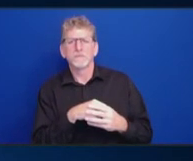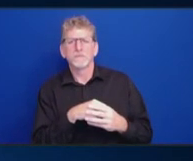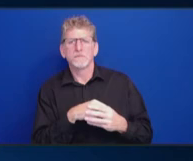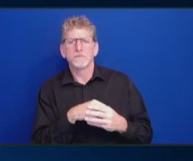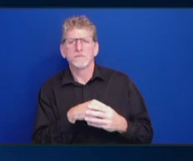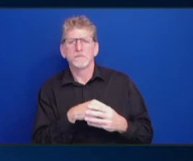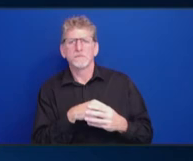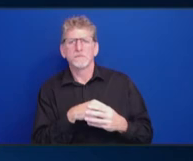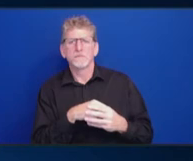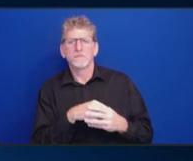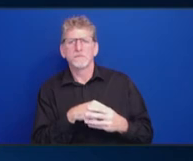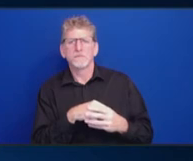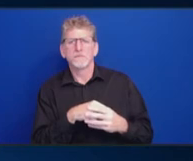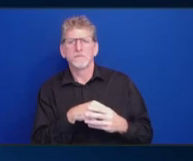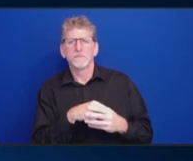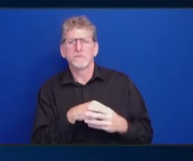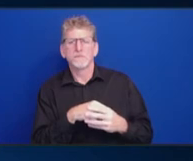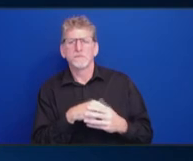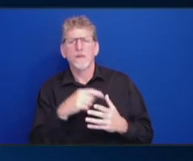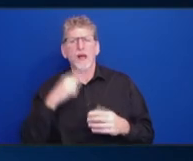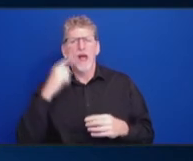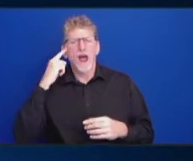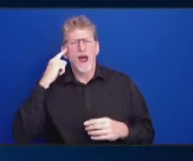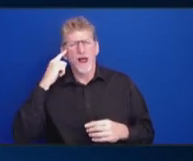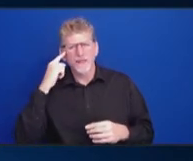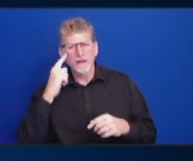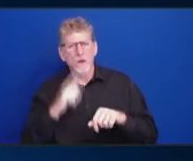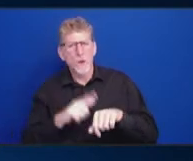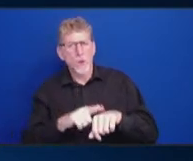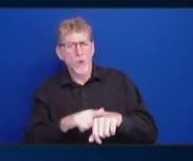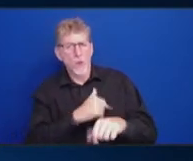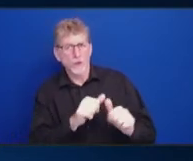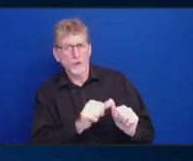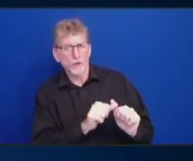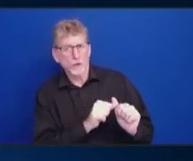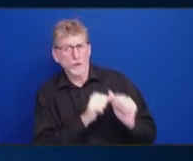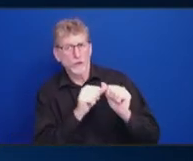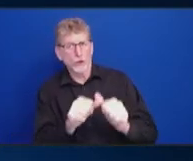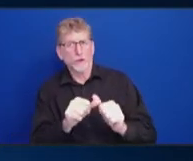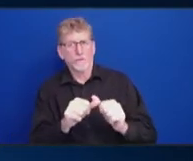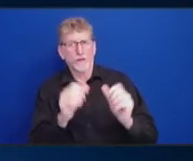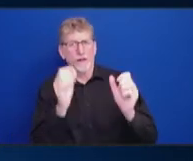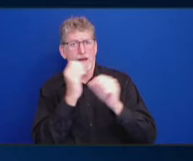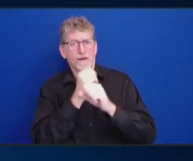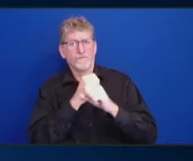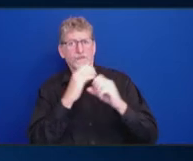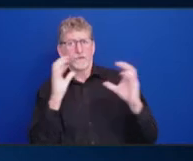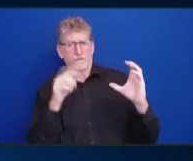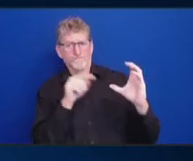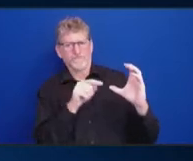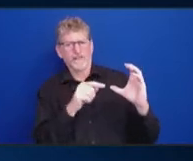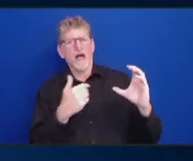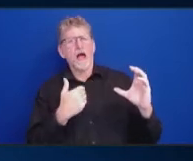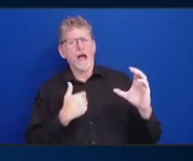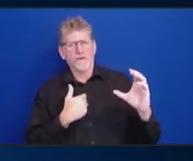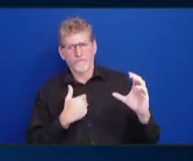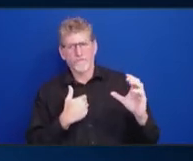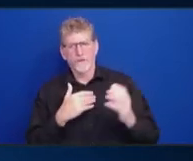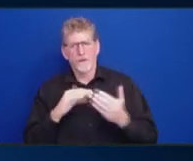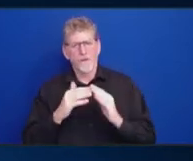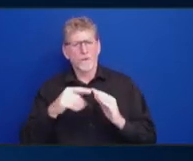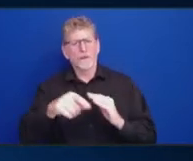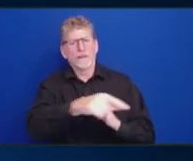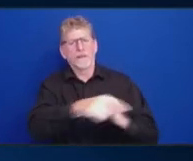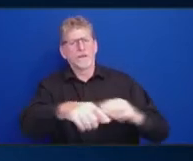think the the longer-term vision of this is to have communities help themselves. You know, obviously, the federal government is going to help.